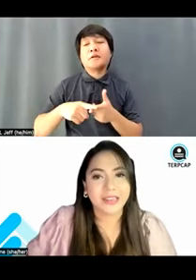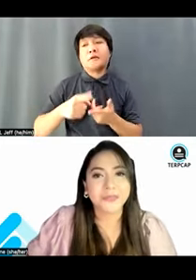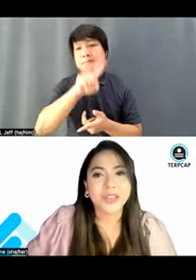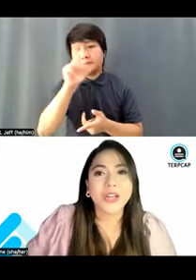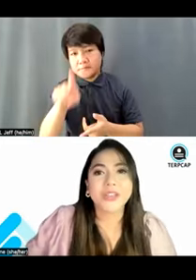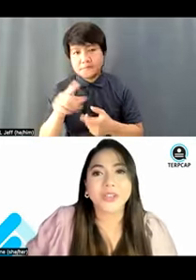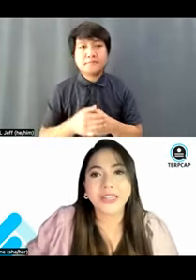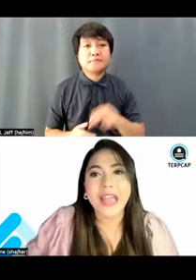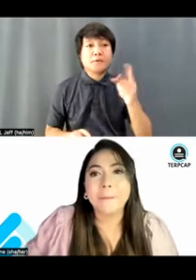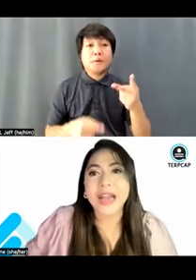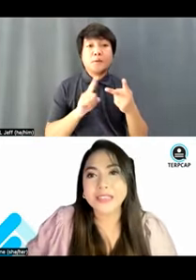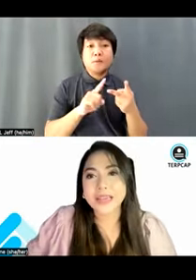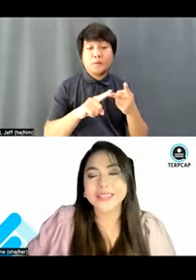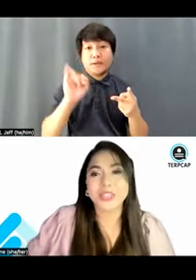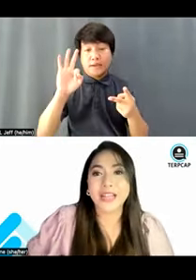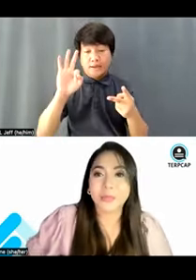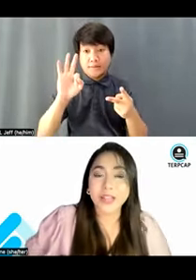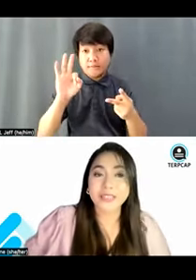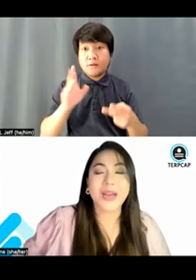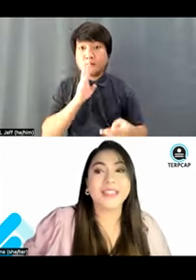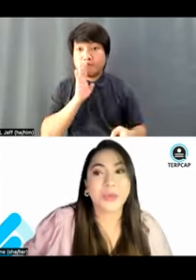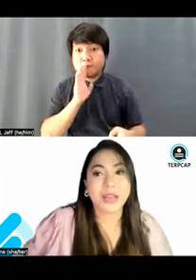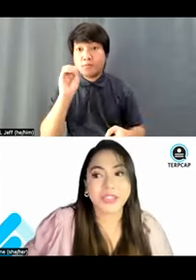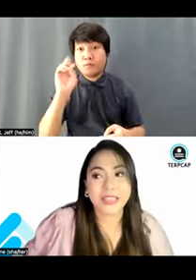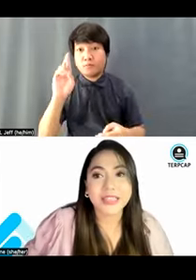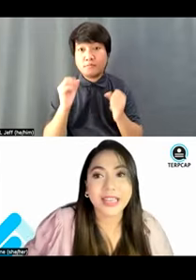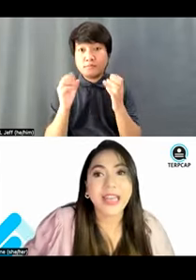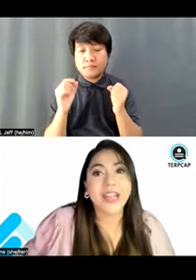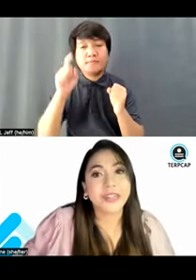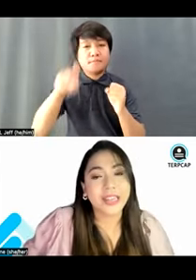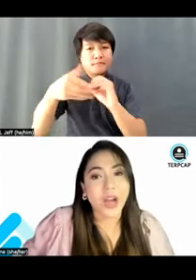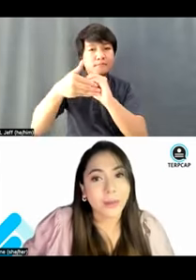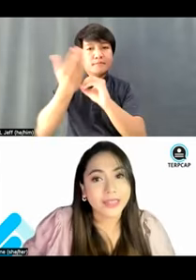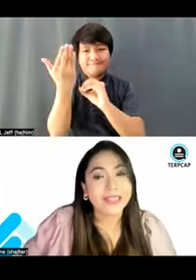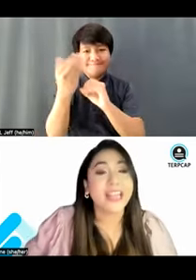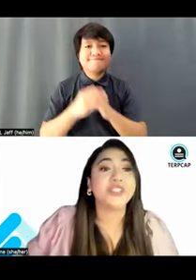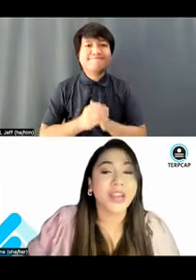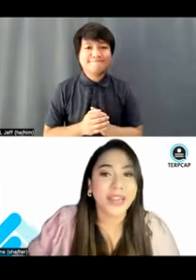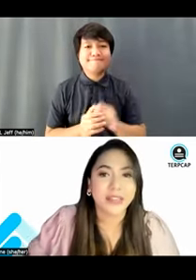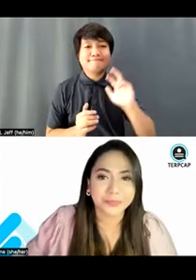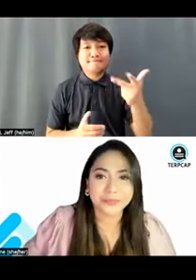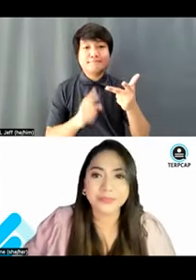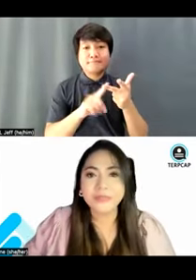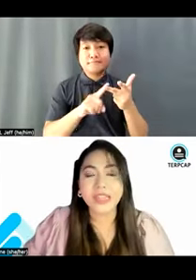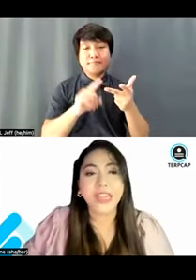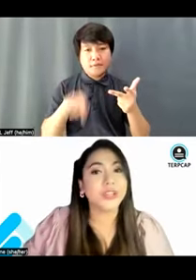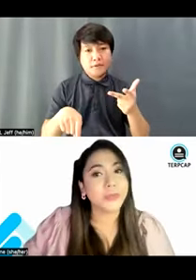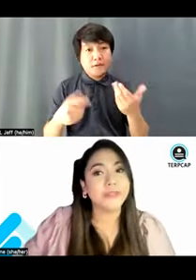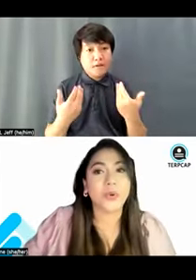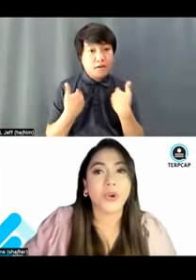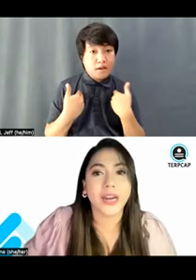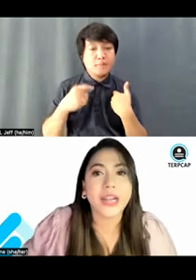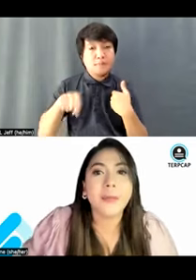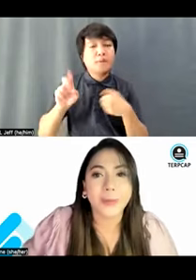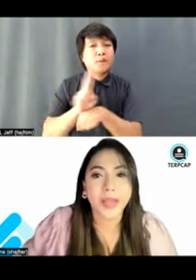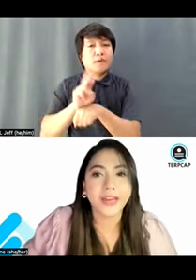sign. Third, maximize the chat box to ask questions and relay comments and sharing. And number